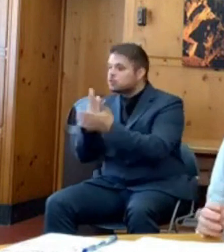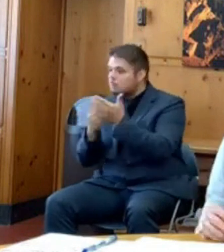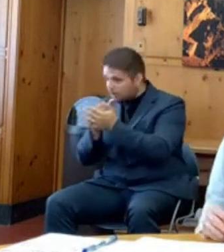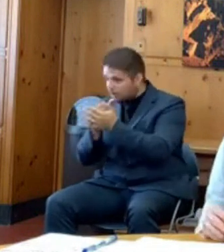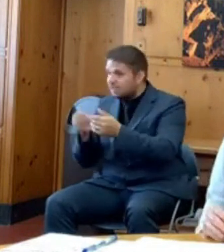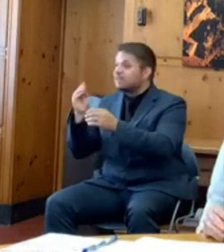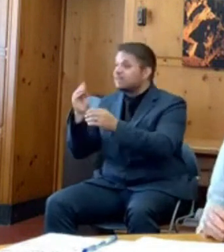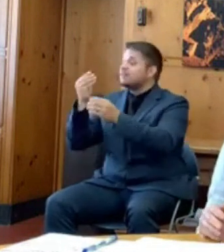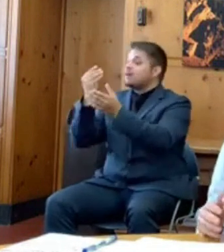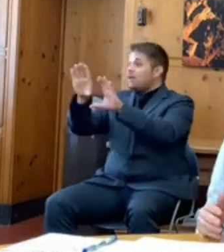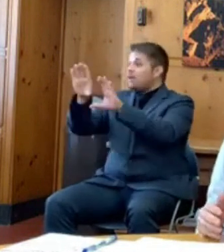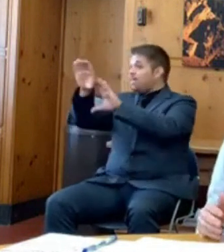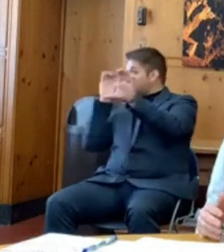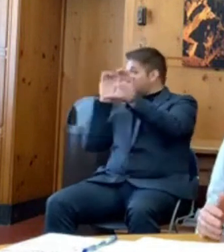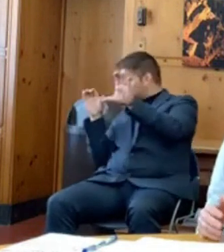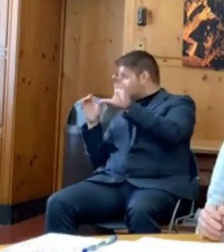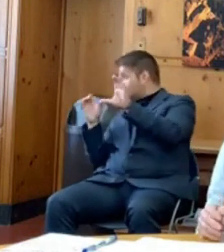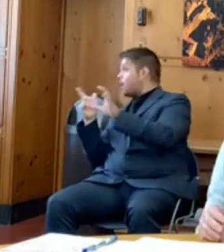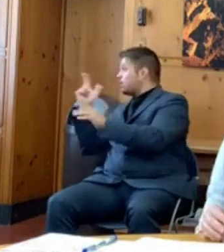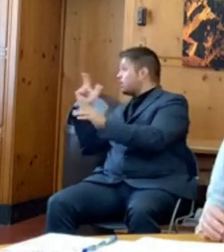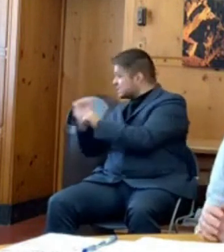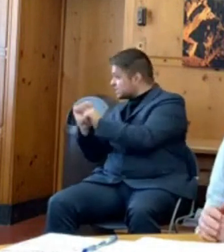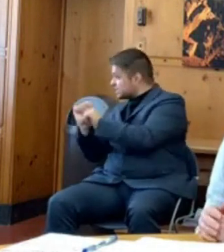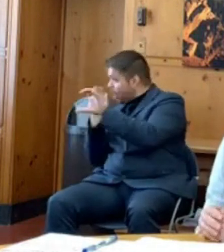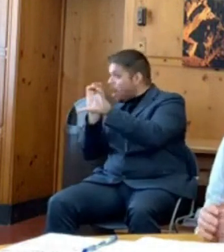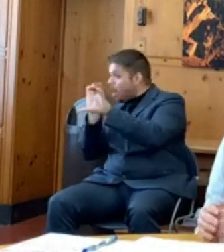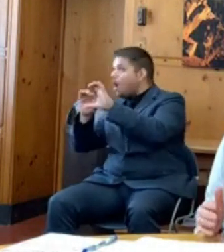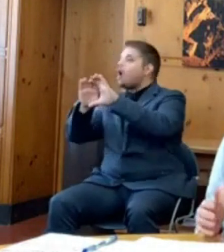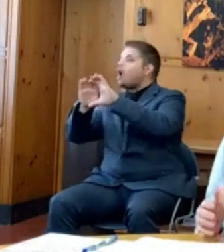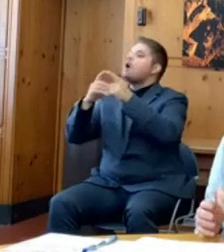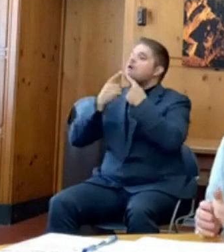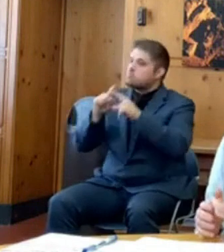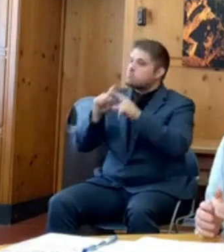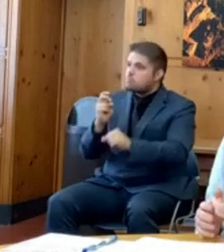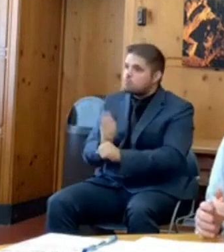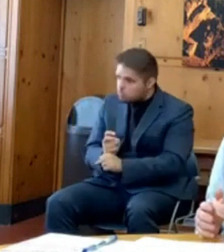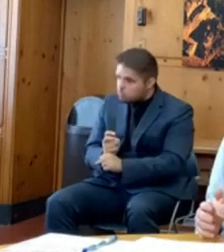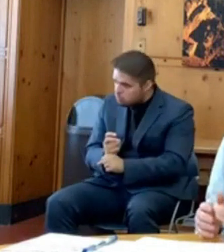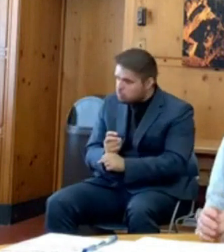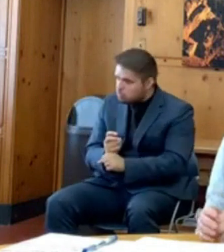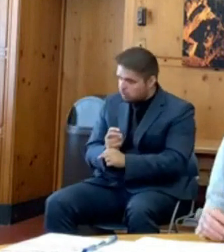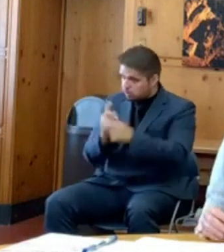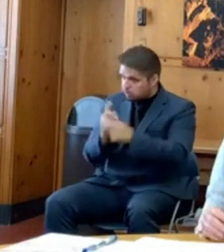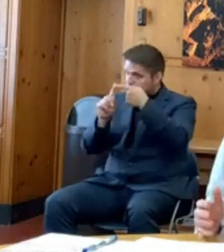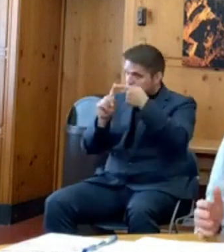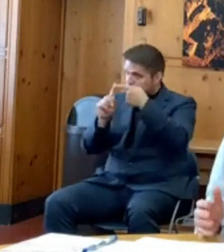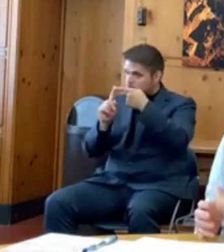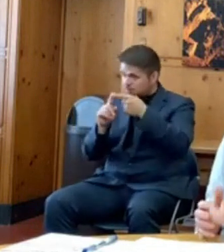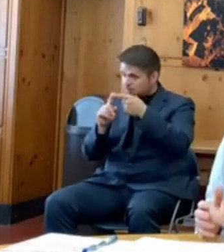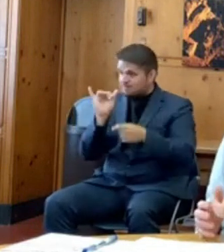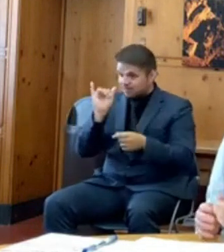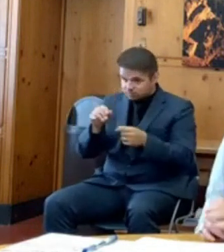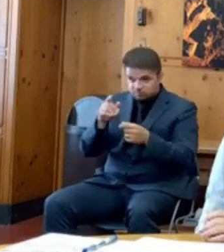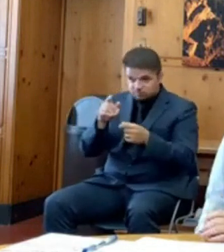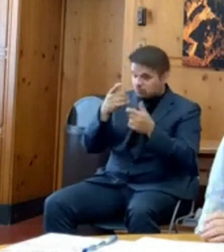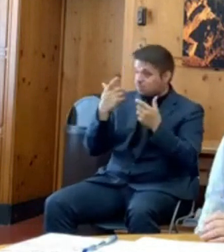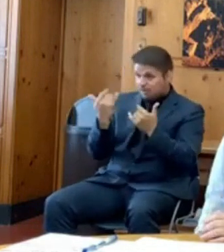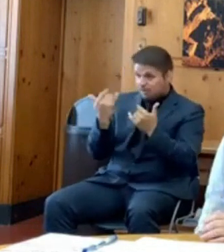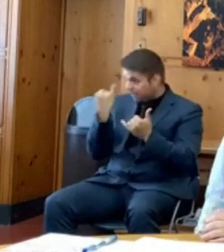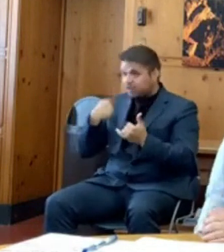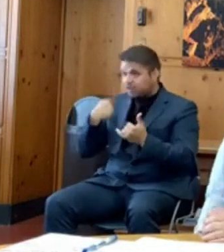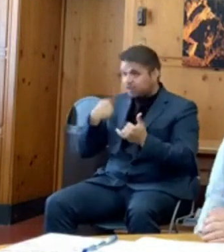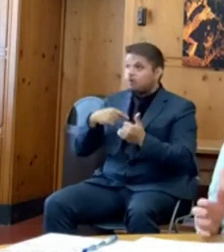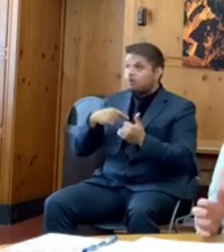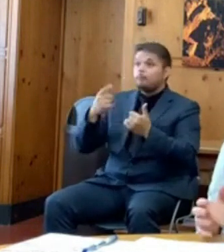years to set aside. My concern is that this will make more challenging decisions even harder in the